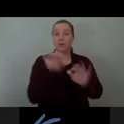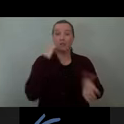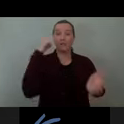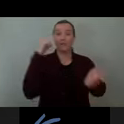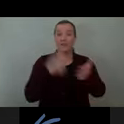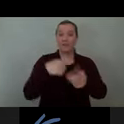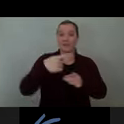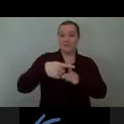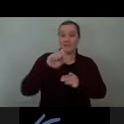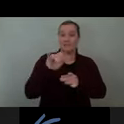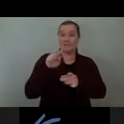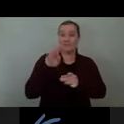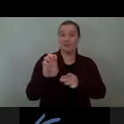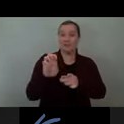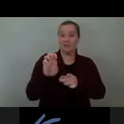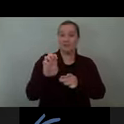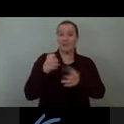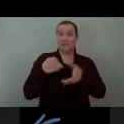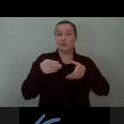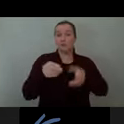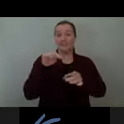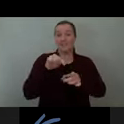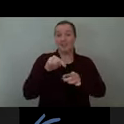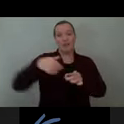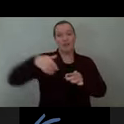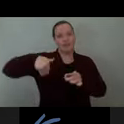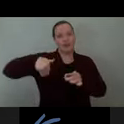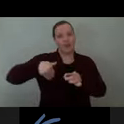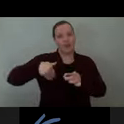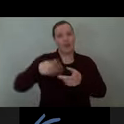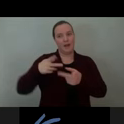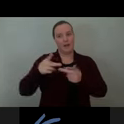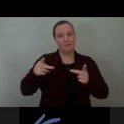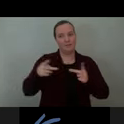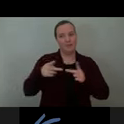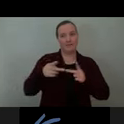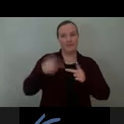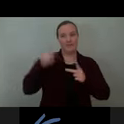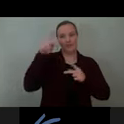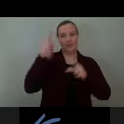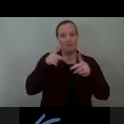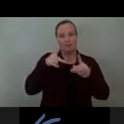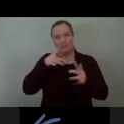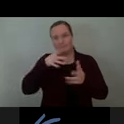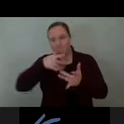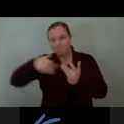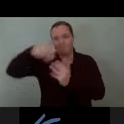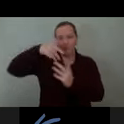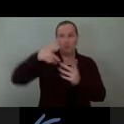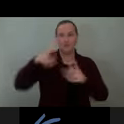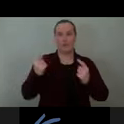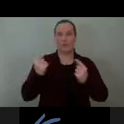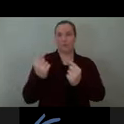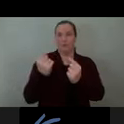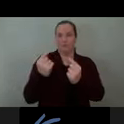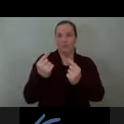and its current condition is not yet a destination but a threshold between the waterfront and the city, a place to pause while transitioning through a busy